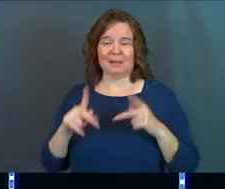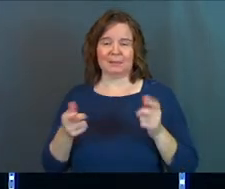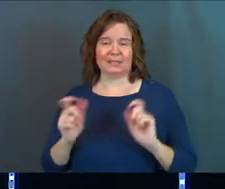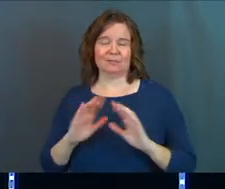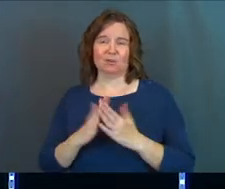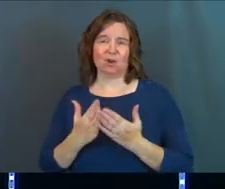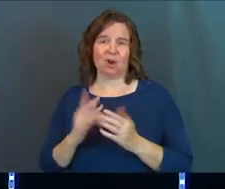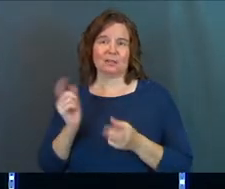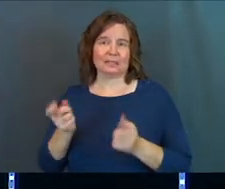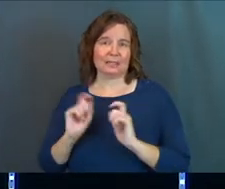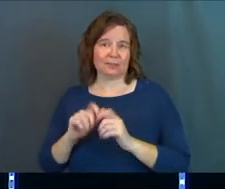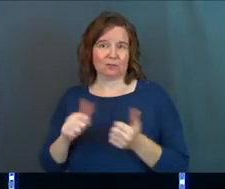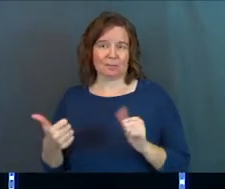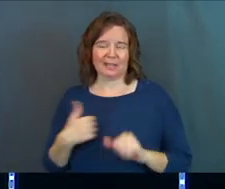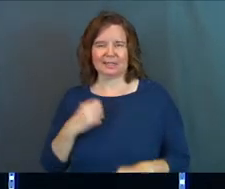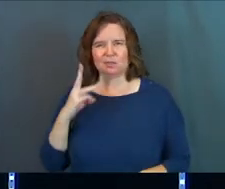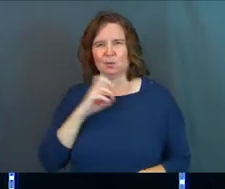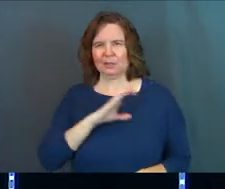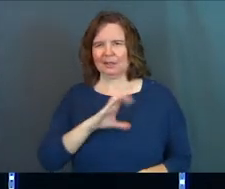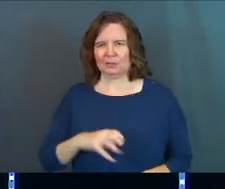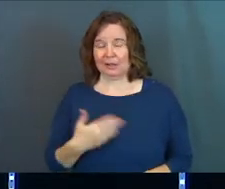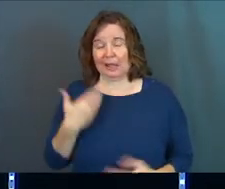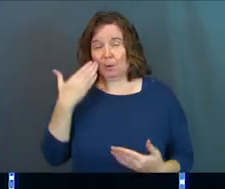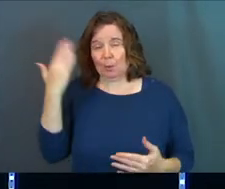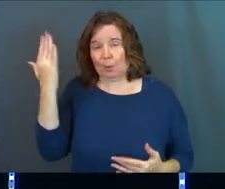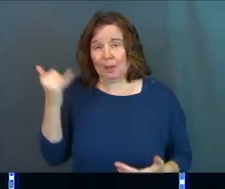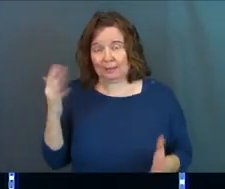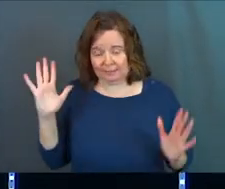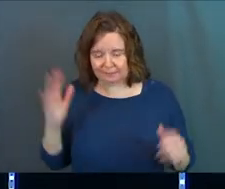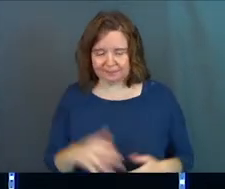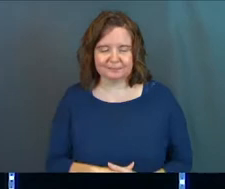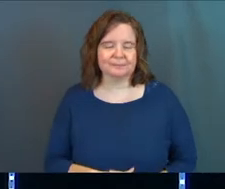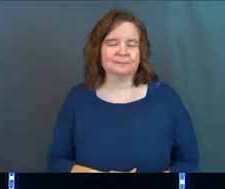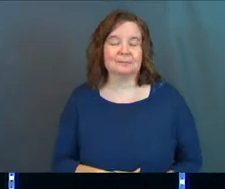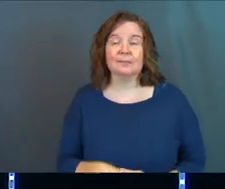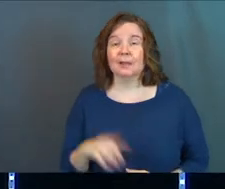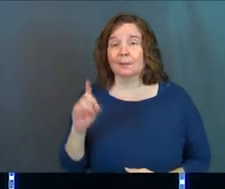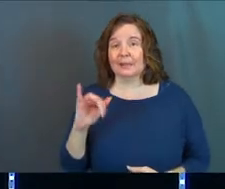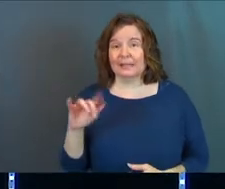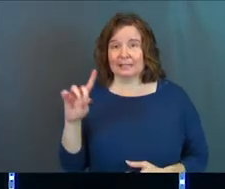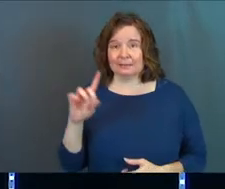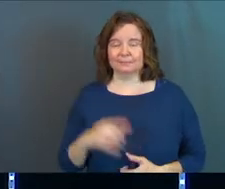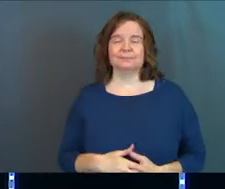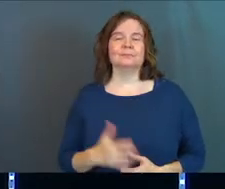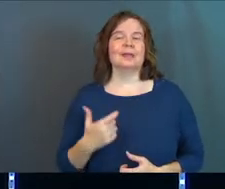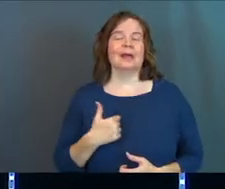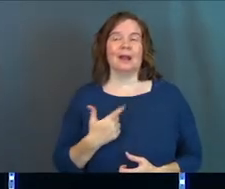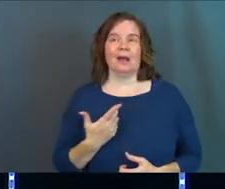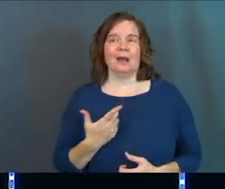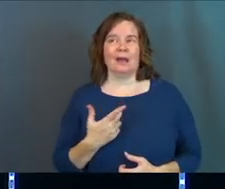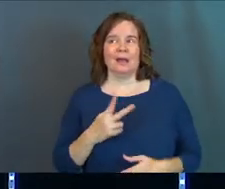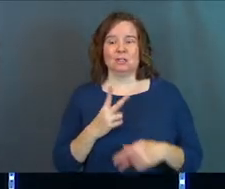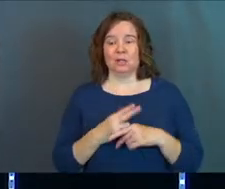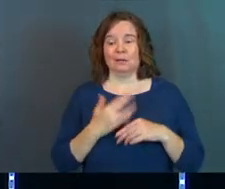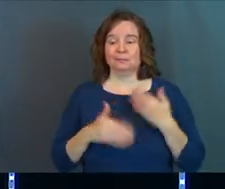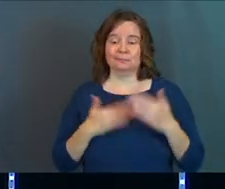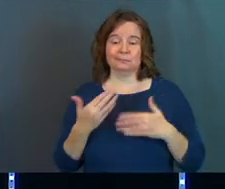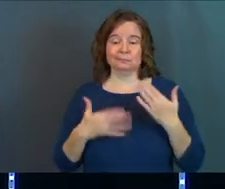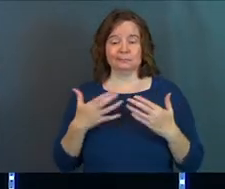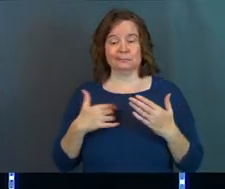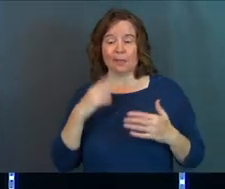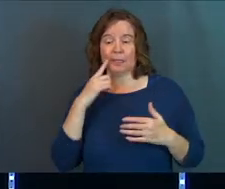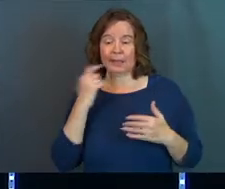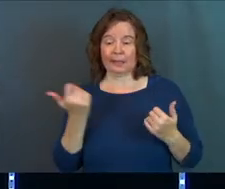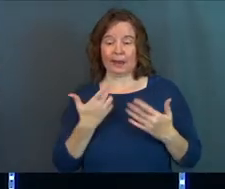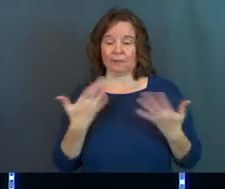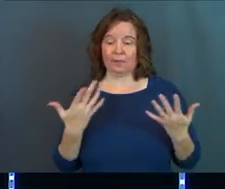you cards and gifts when you get baptized. It's a weird little Christian thing. I don't know why, but they did, and I just kind of kept living my Christian life